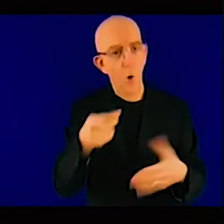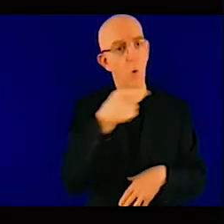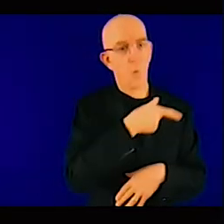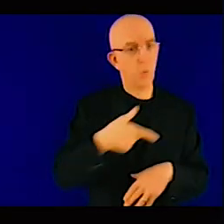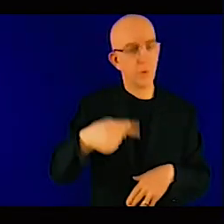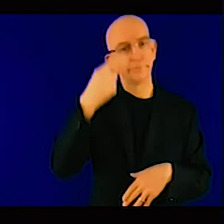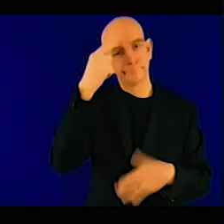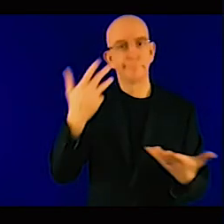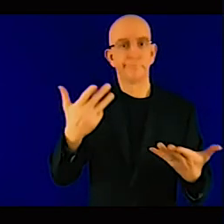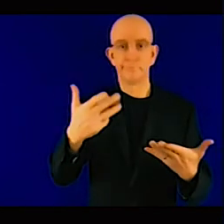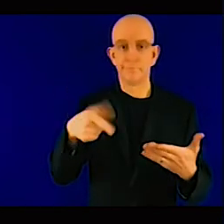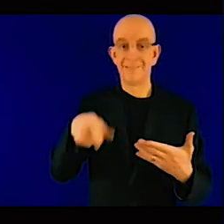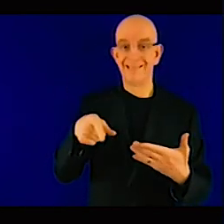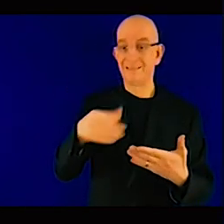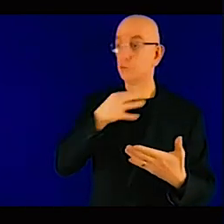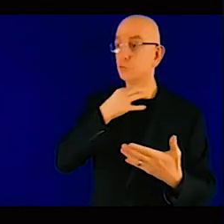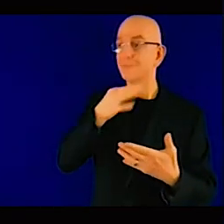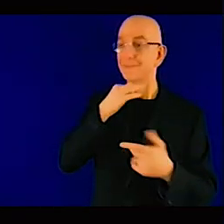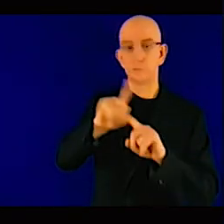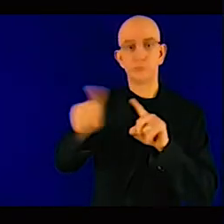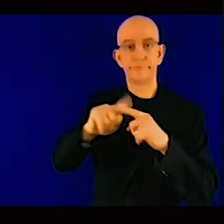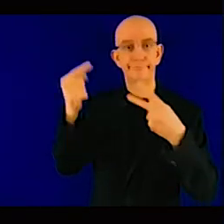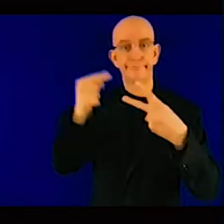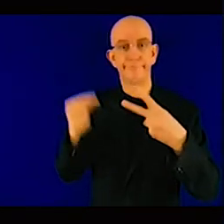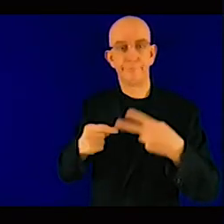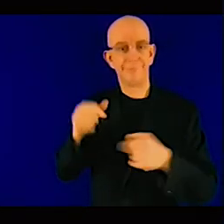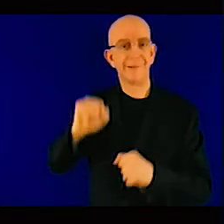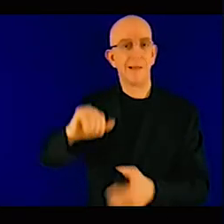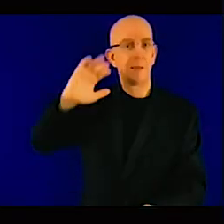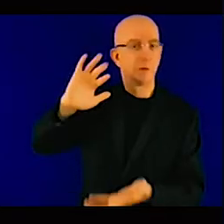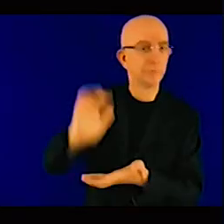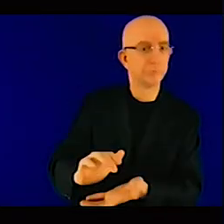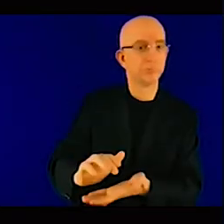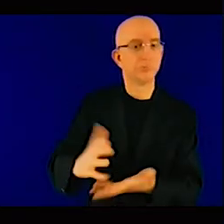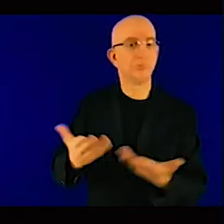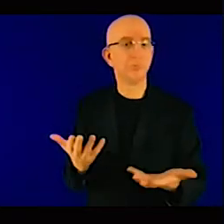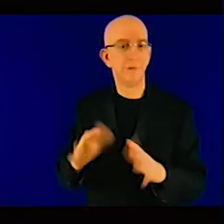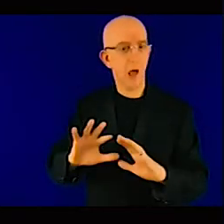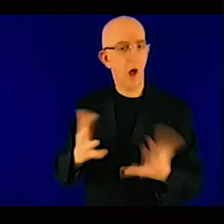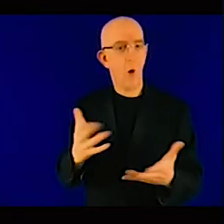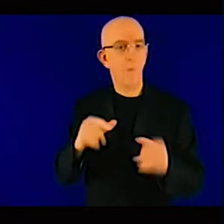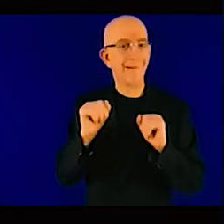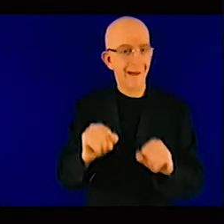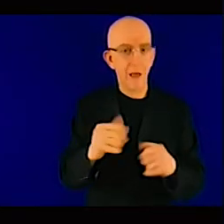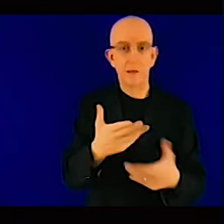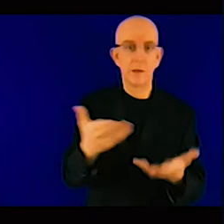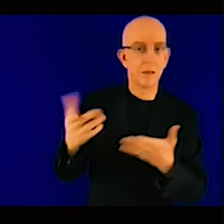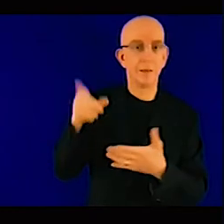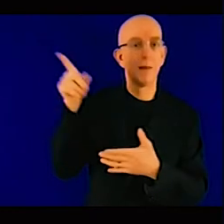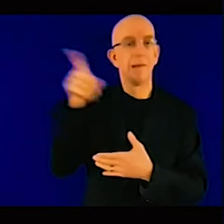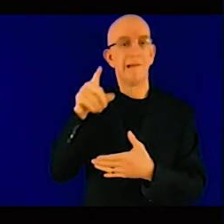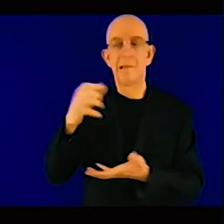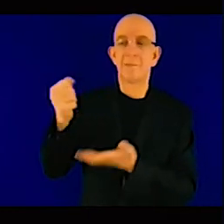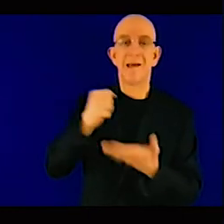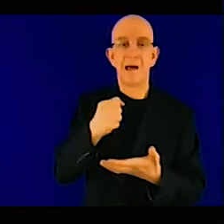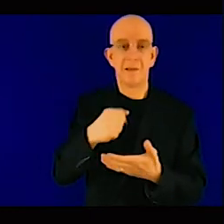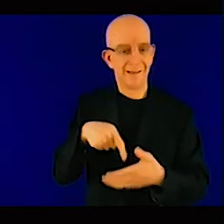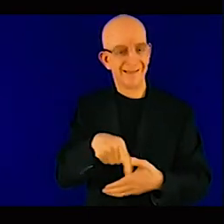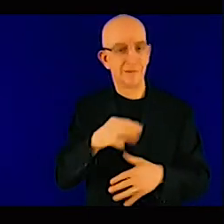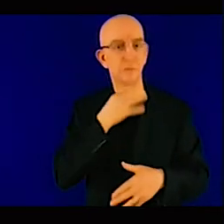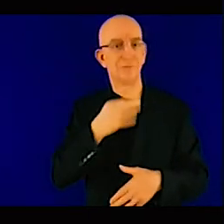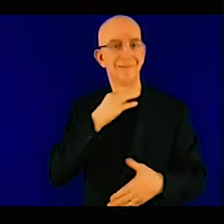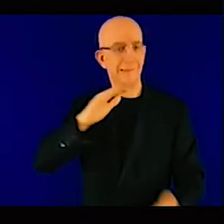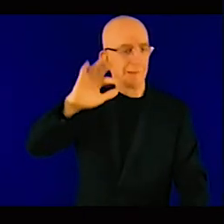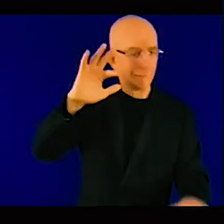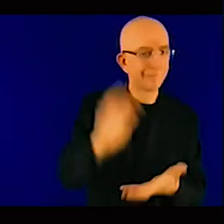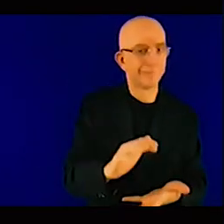from providing that local currency debt that's needed in embarking on